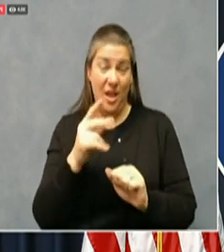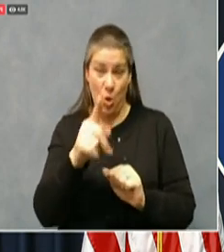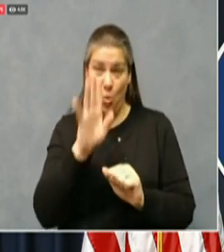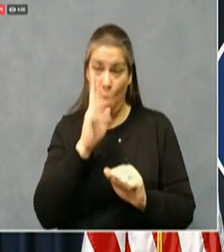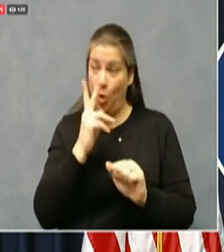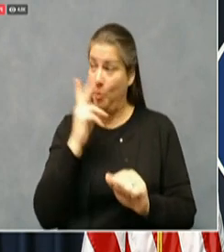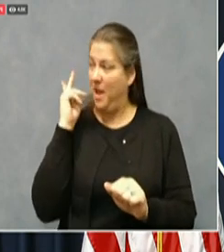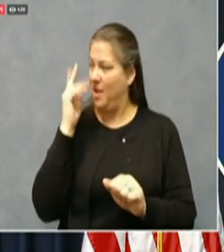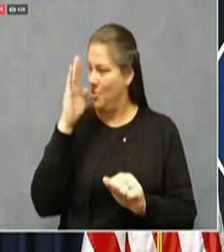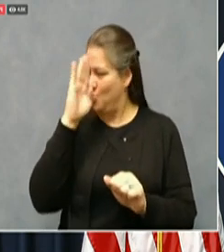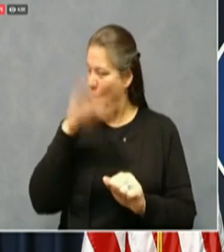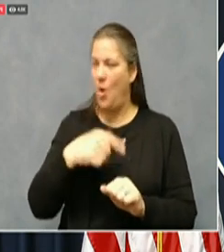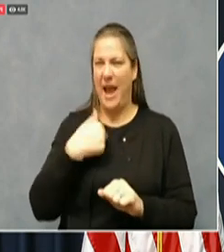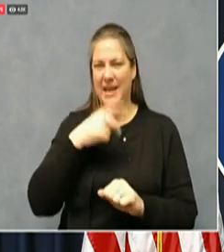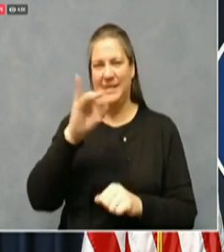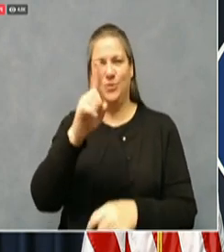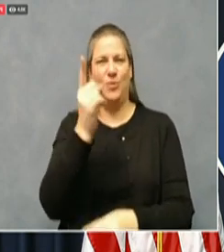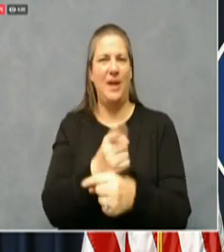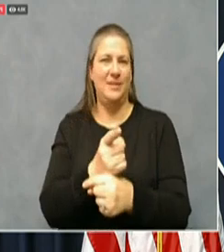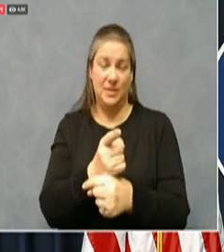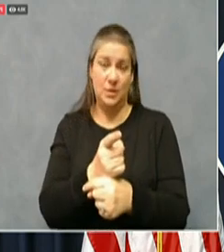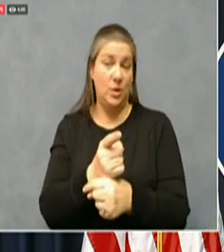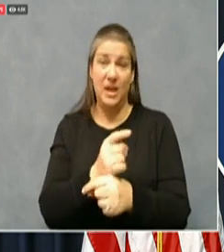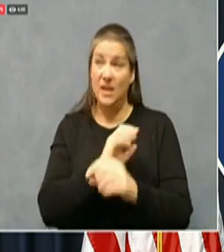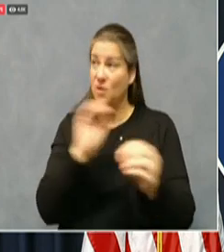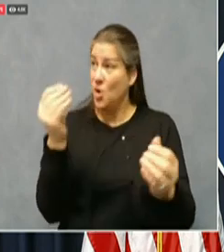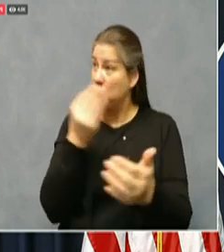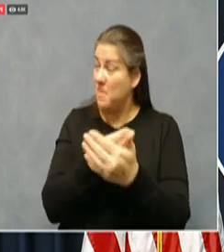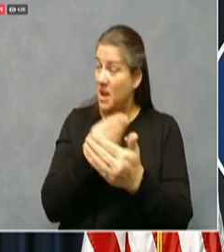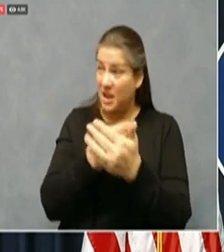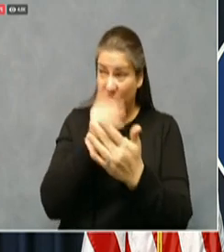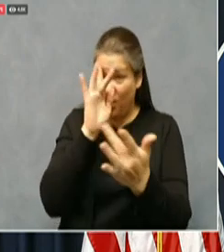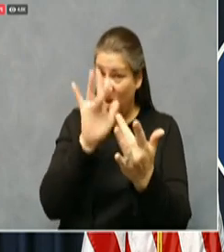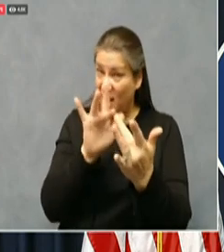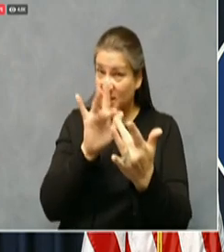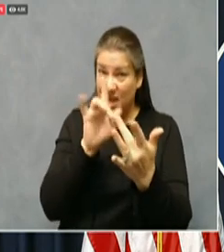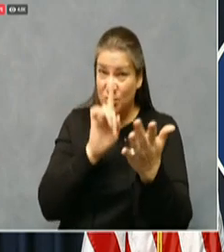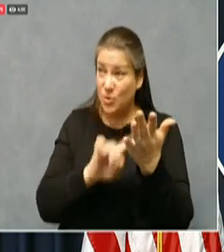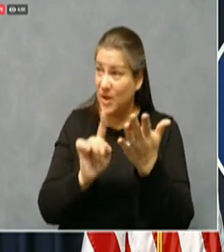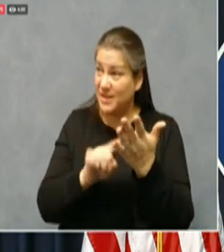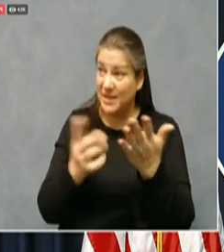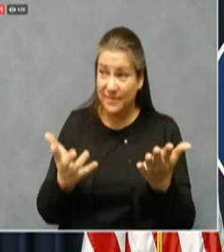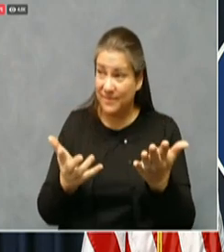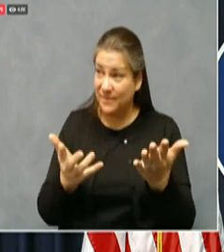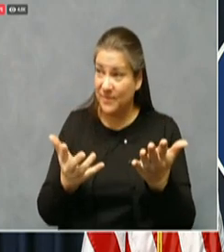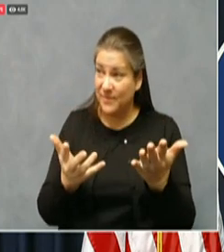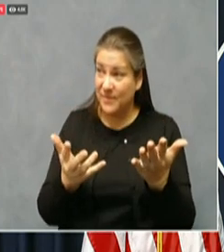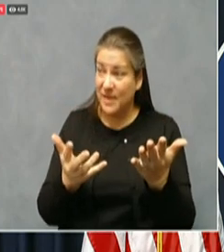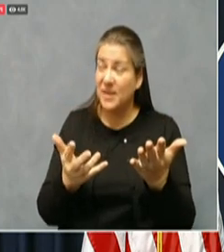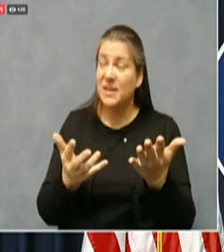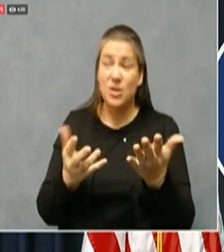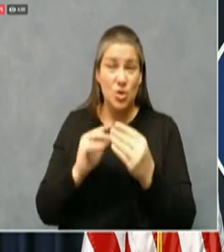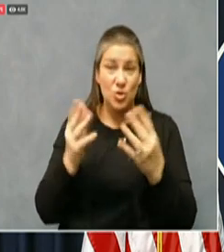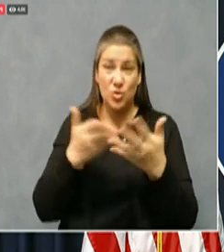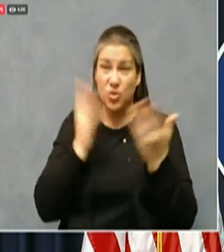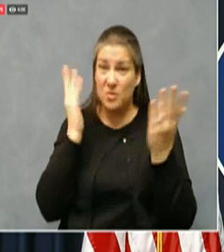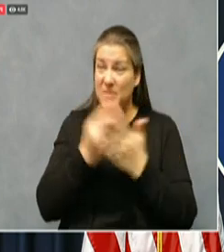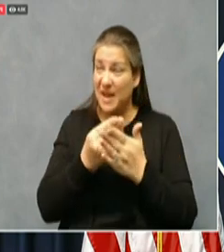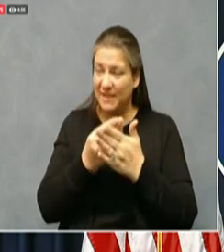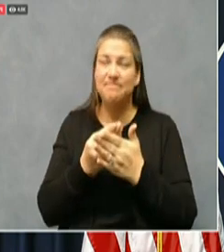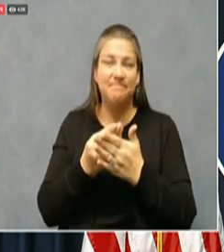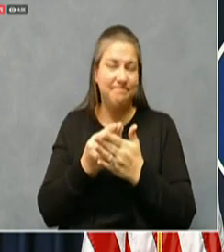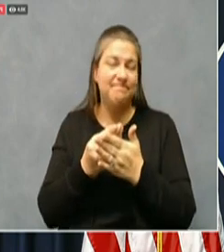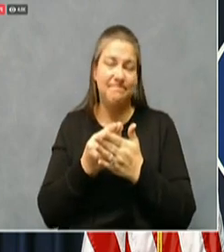if if there's no additional money for contact tracing, a couple things will happen and both are the result of further